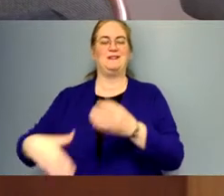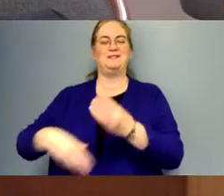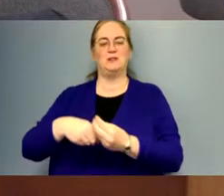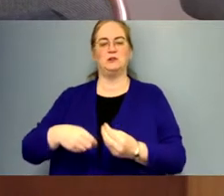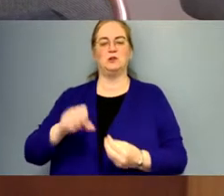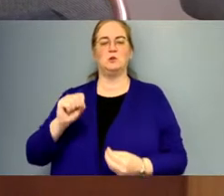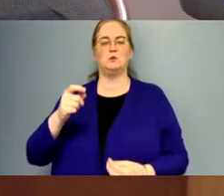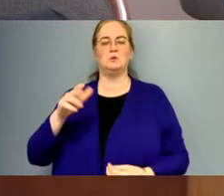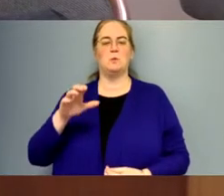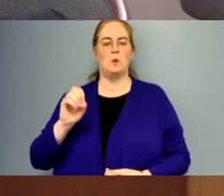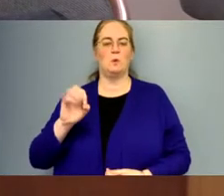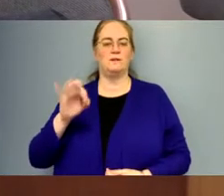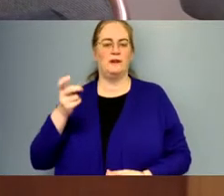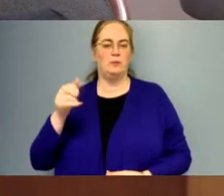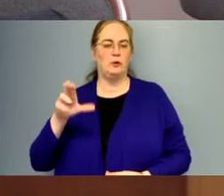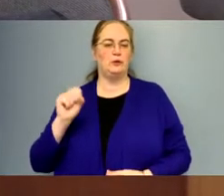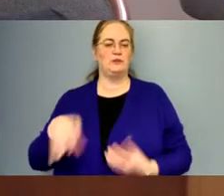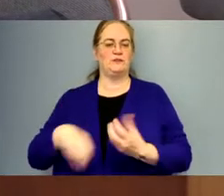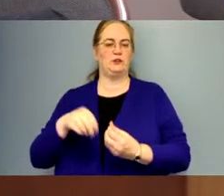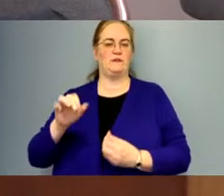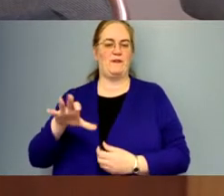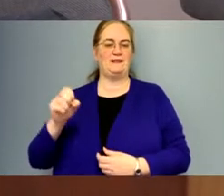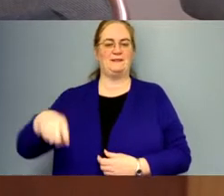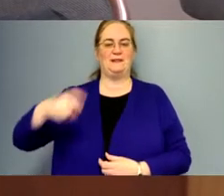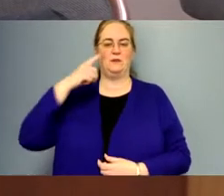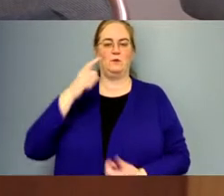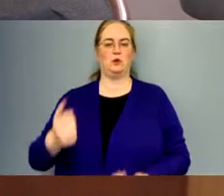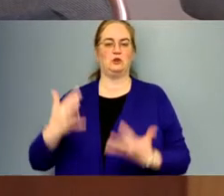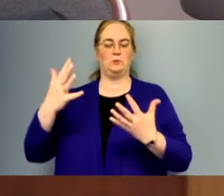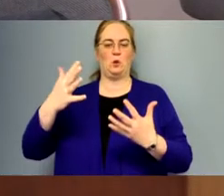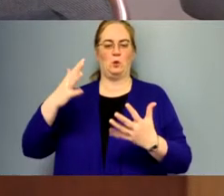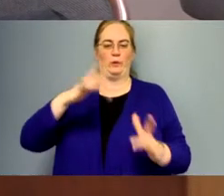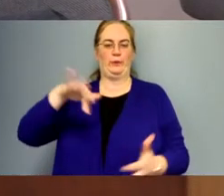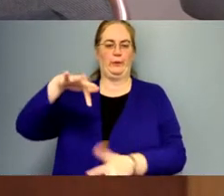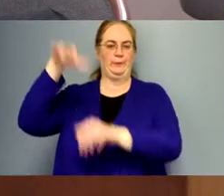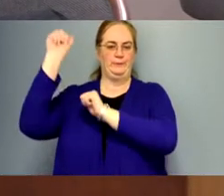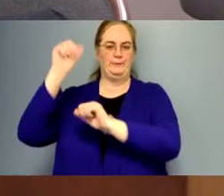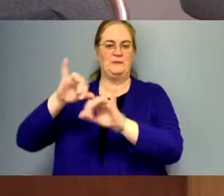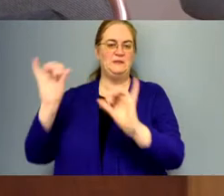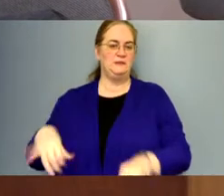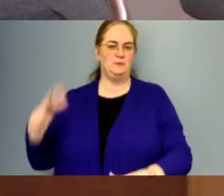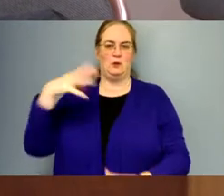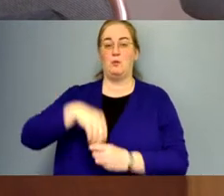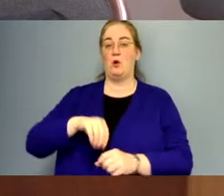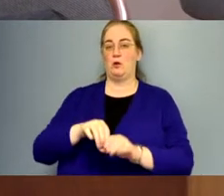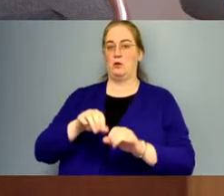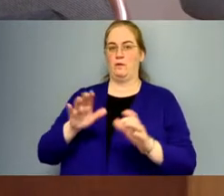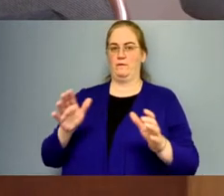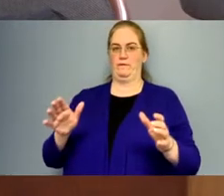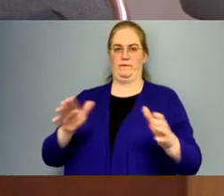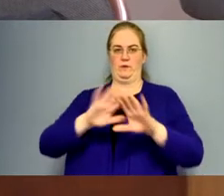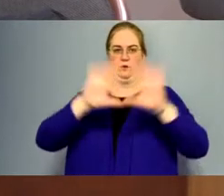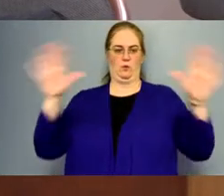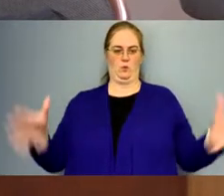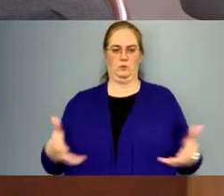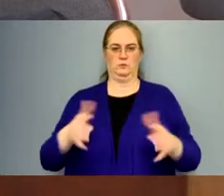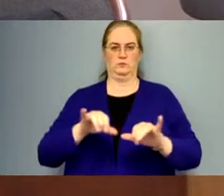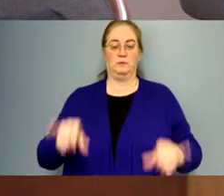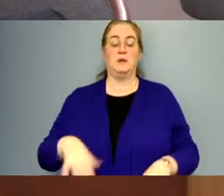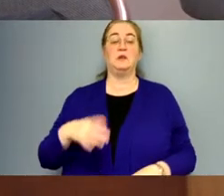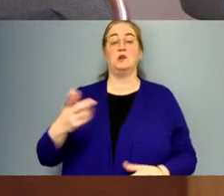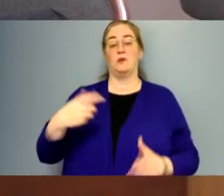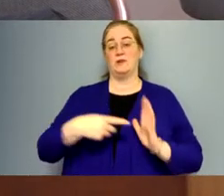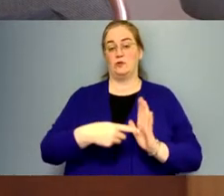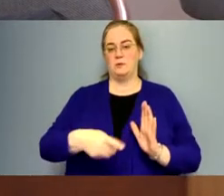dampers, additional, uh, devices needed for the smoke evacuation systems that are all part of this. So what this represents is